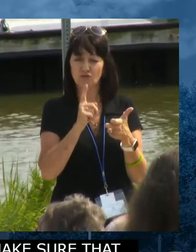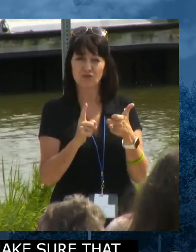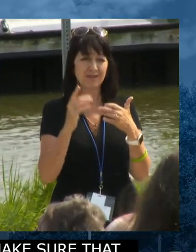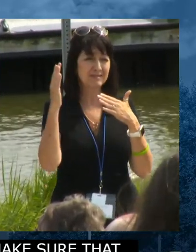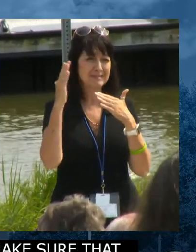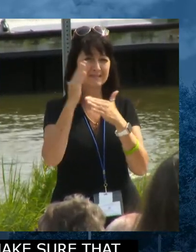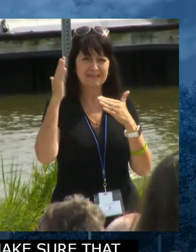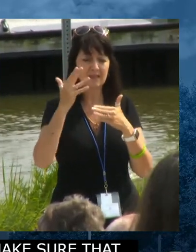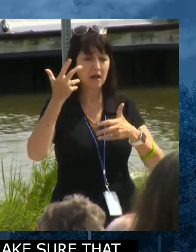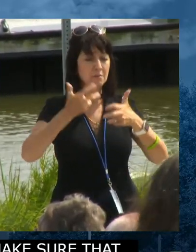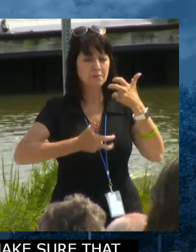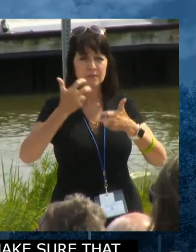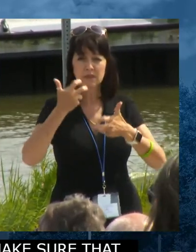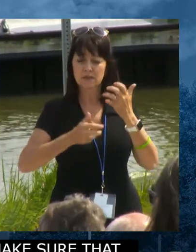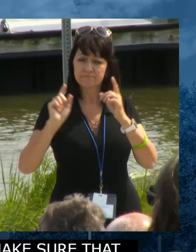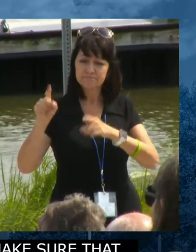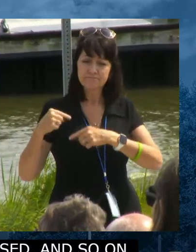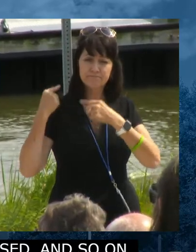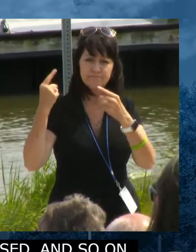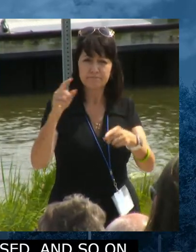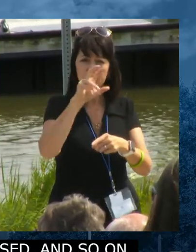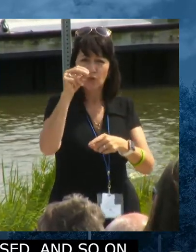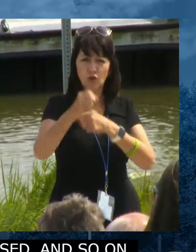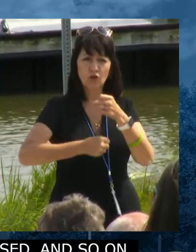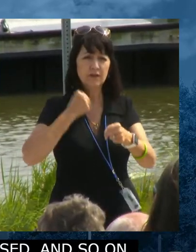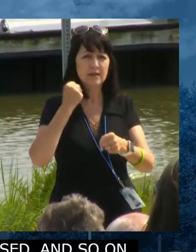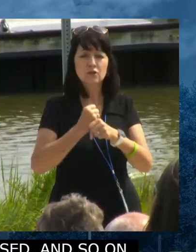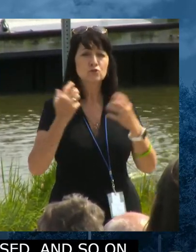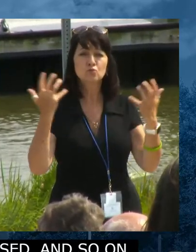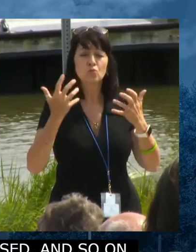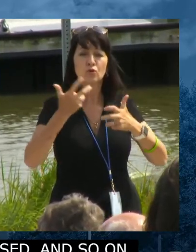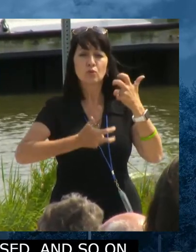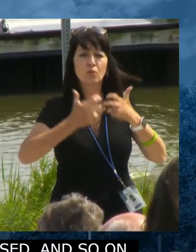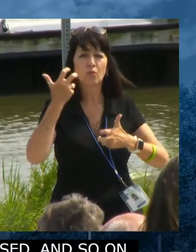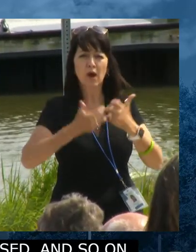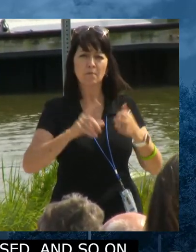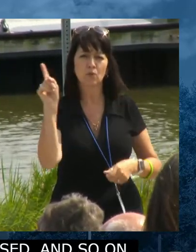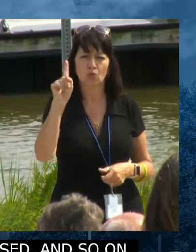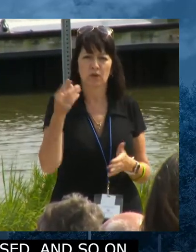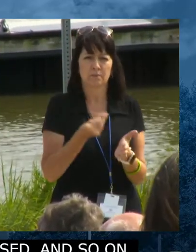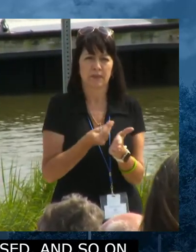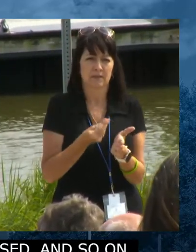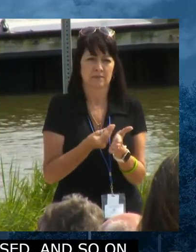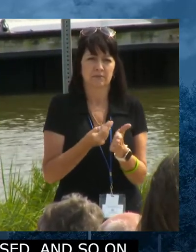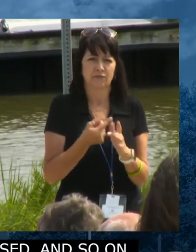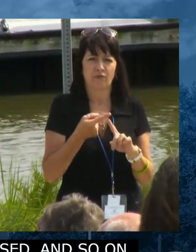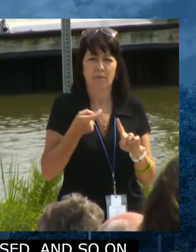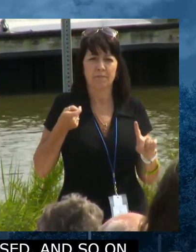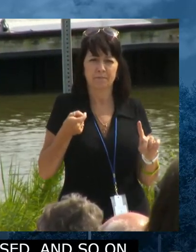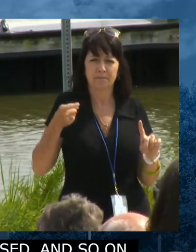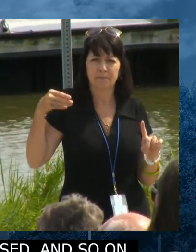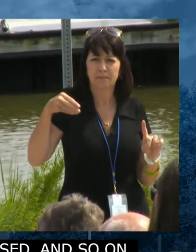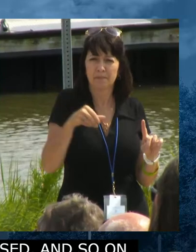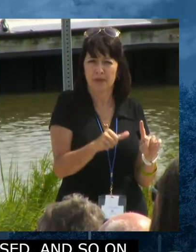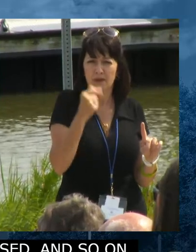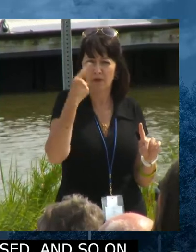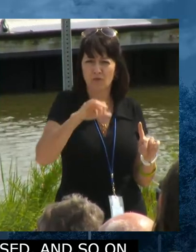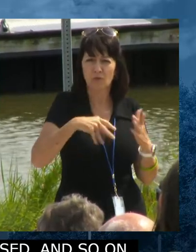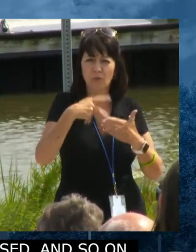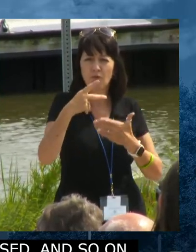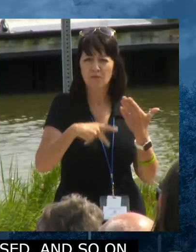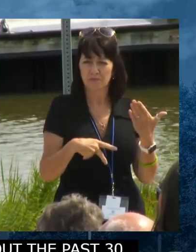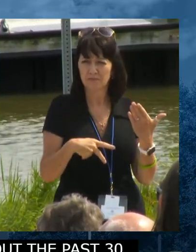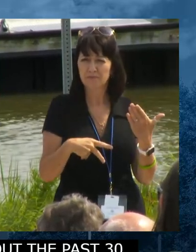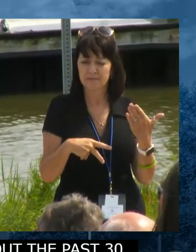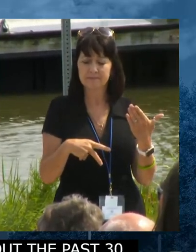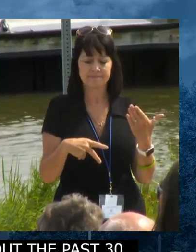past 30 years has always been funding. Where are going to get the money? And we've had all kinds